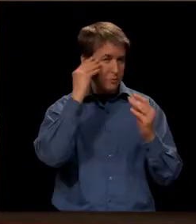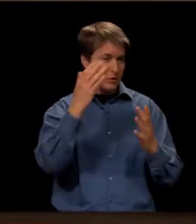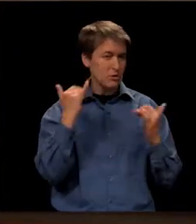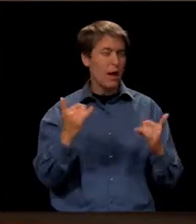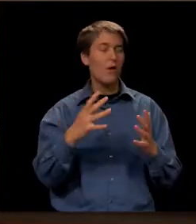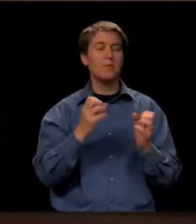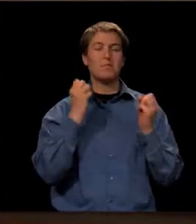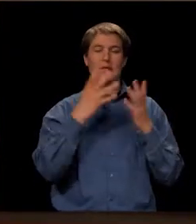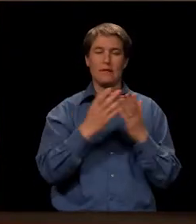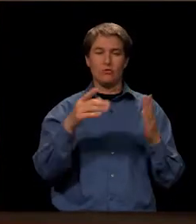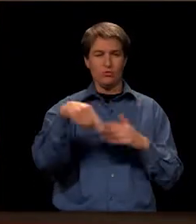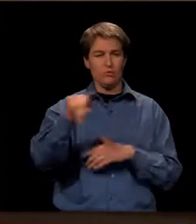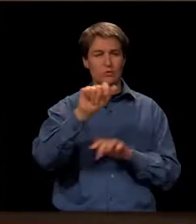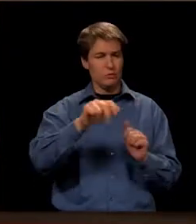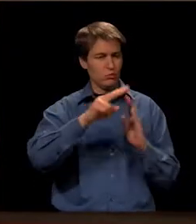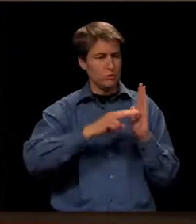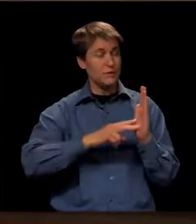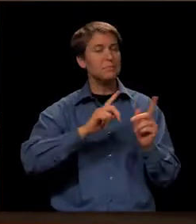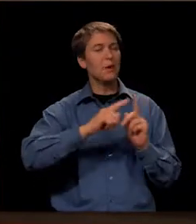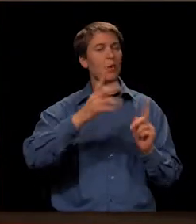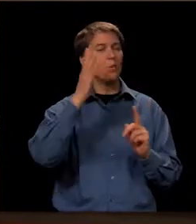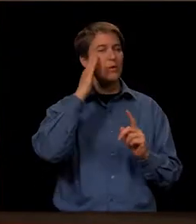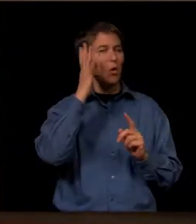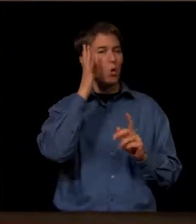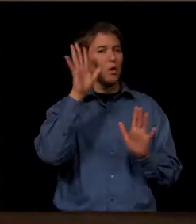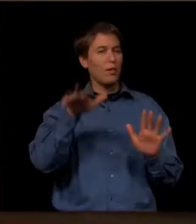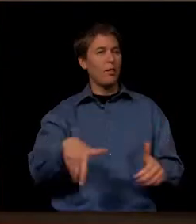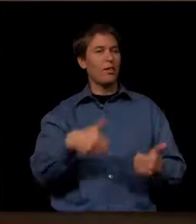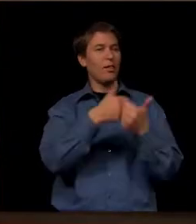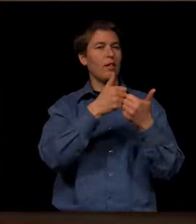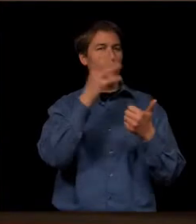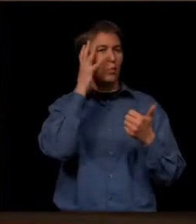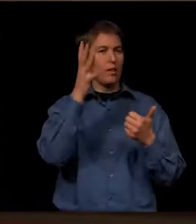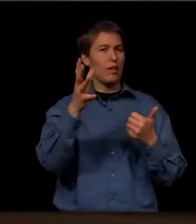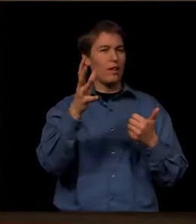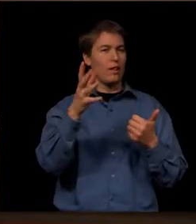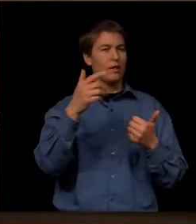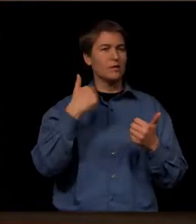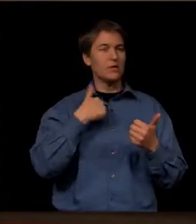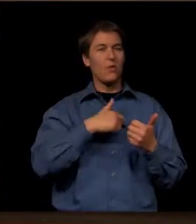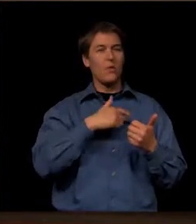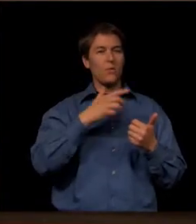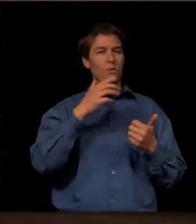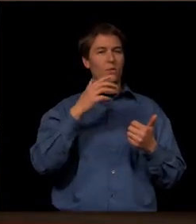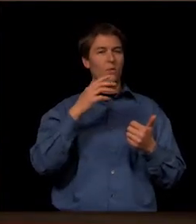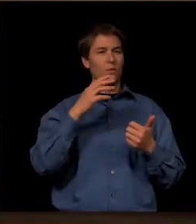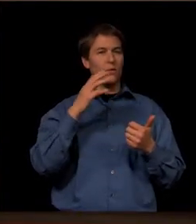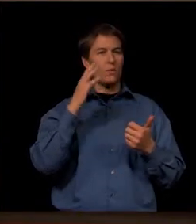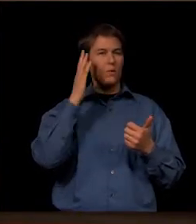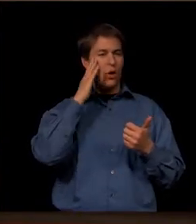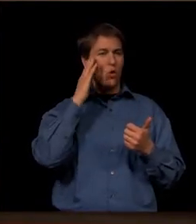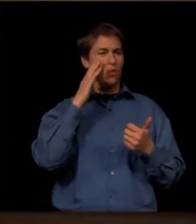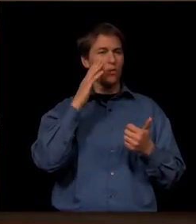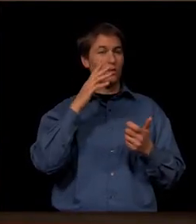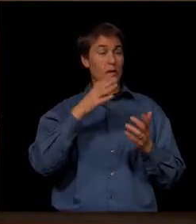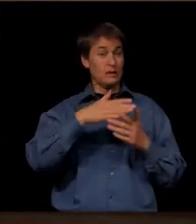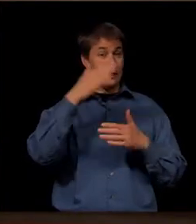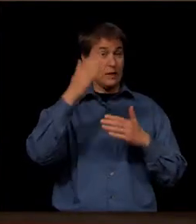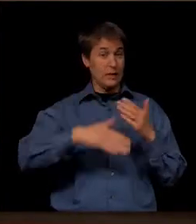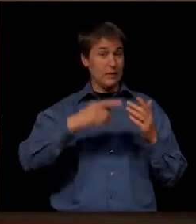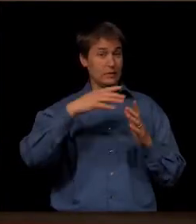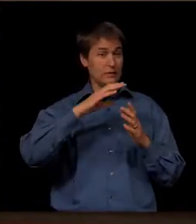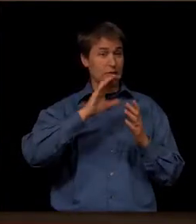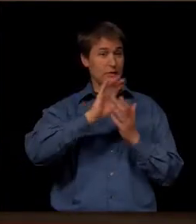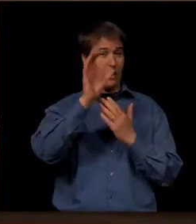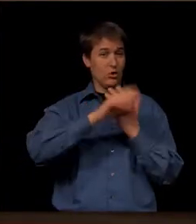things that you can read, but we know it's going to be appealed. And so we are still as much as the end of this calendar year, at least,